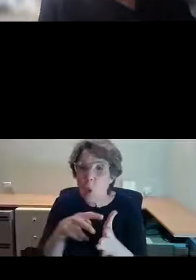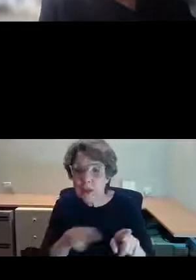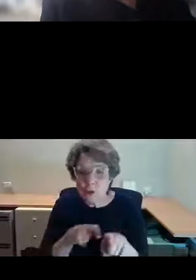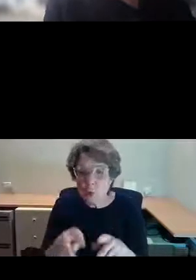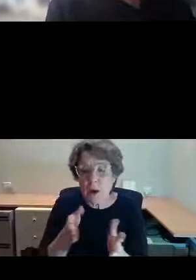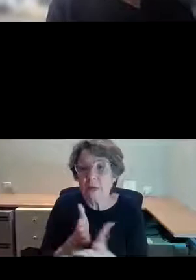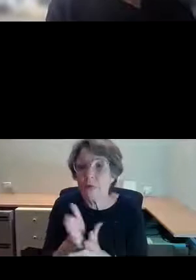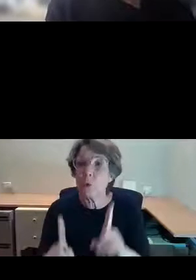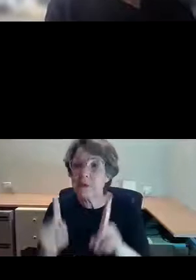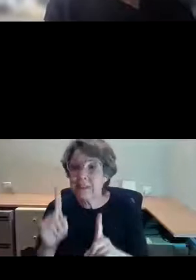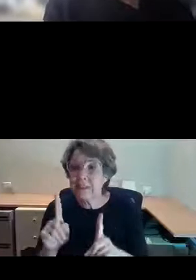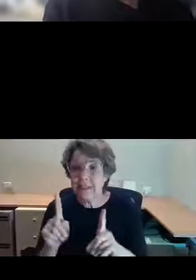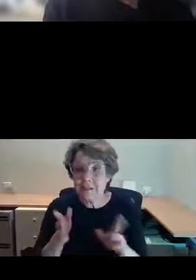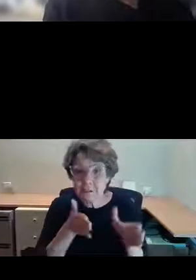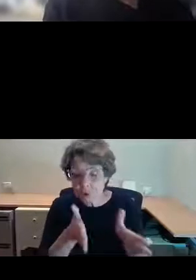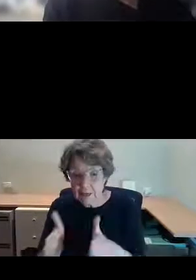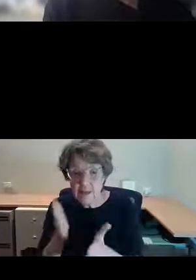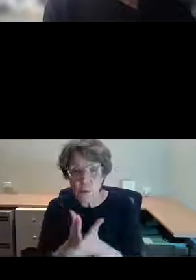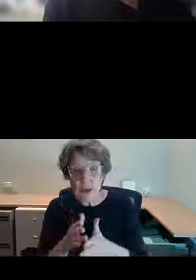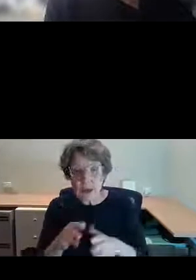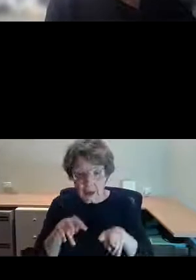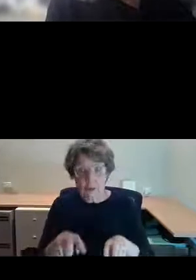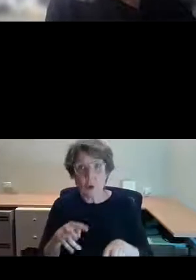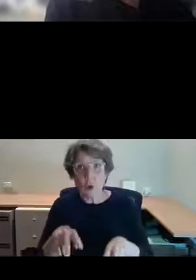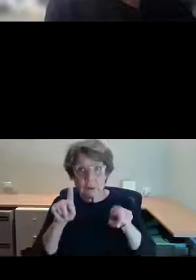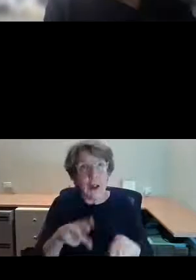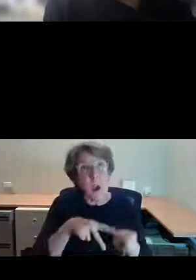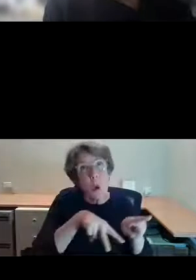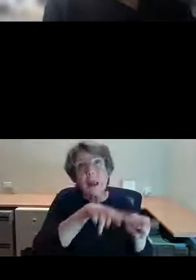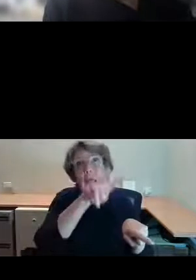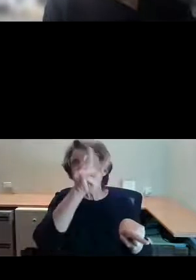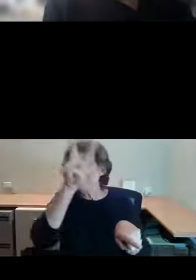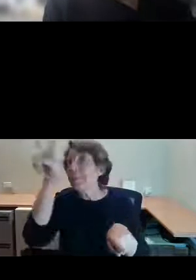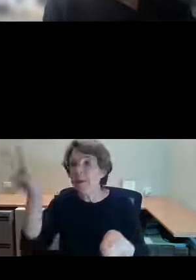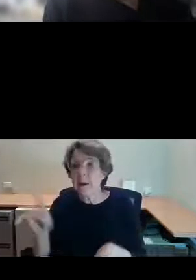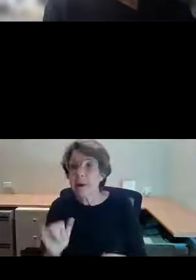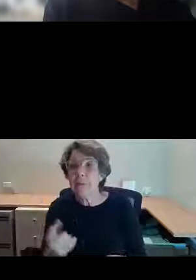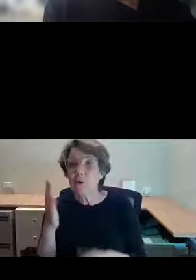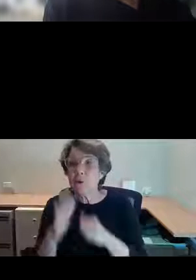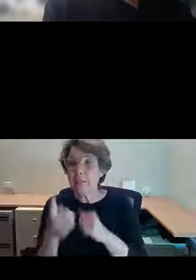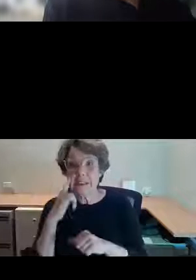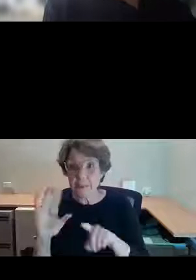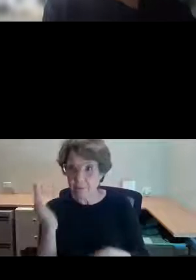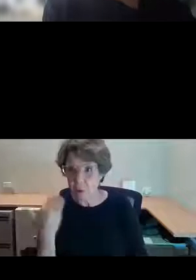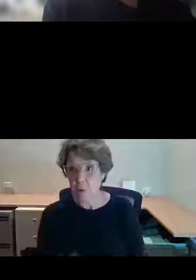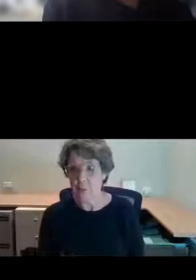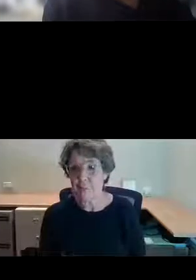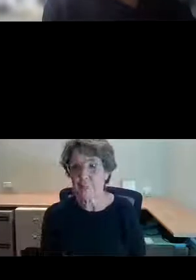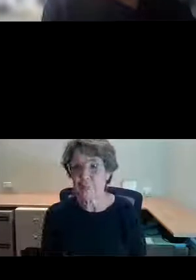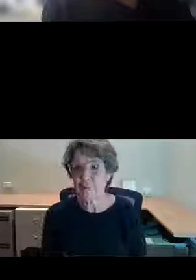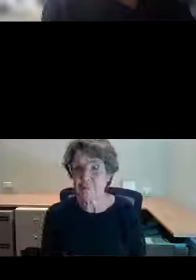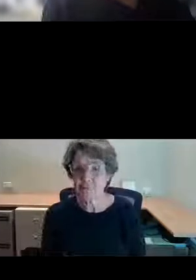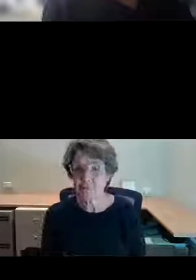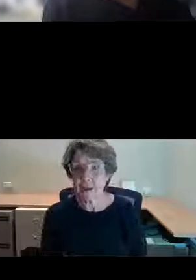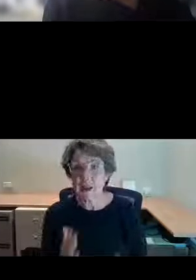to some of the details on city buildings, which perhaps you've not seen before. And I've paired these